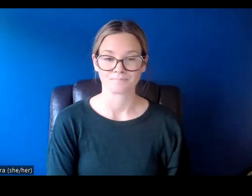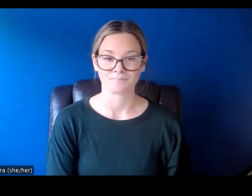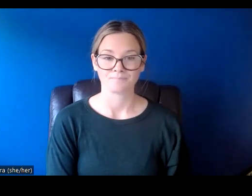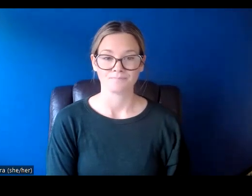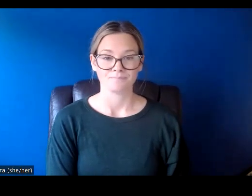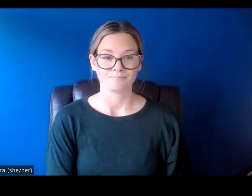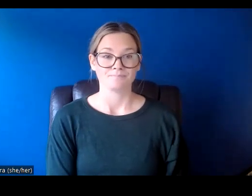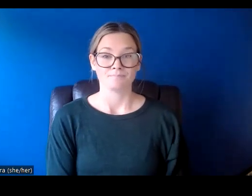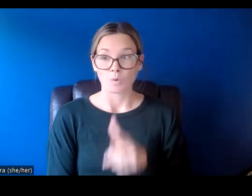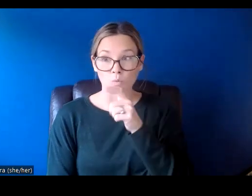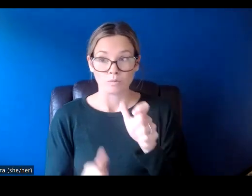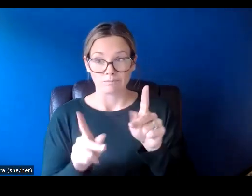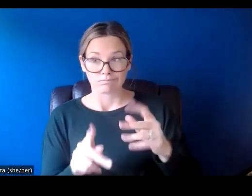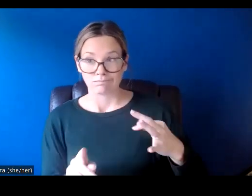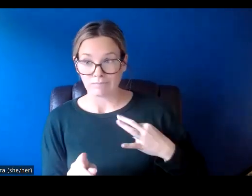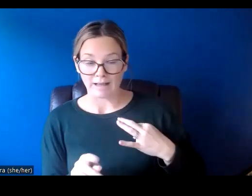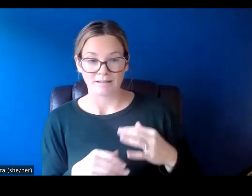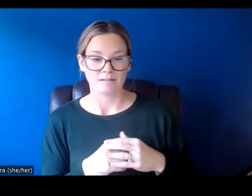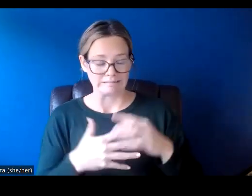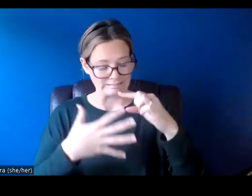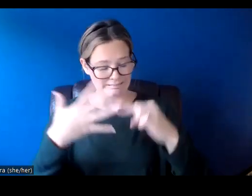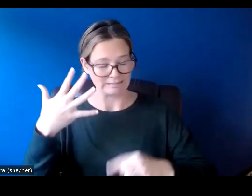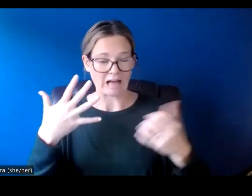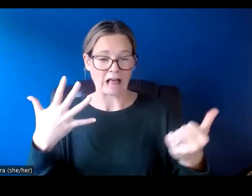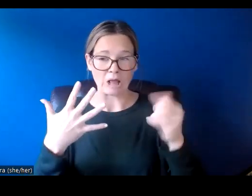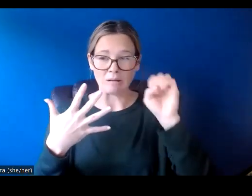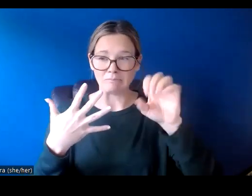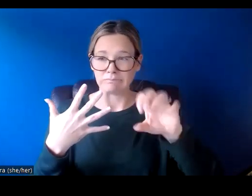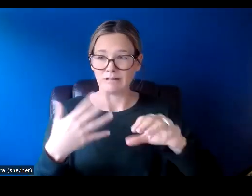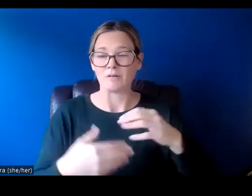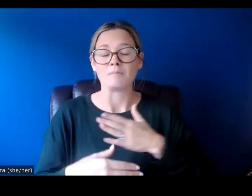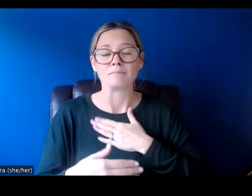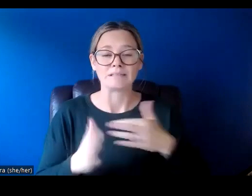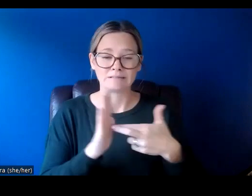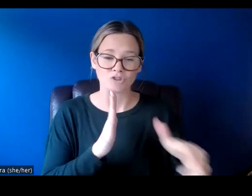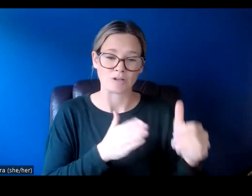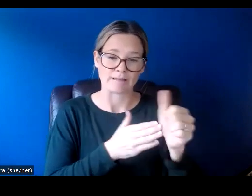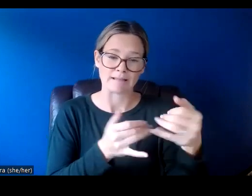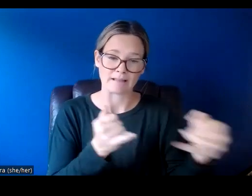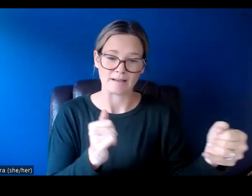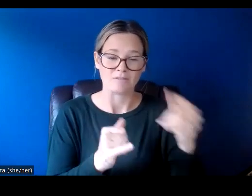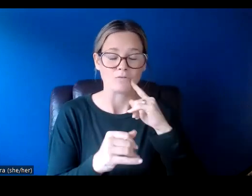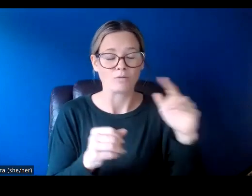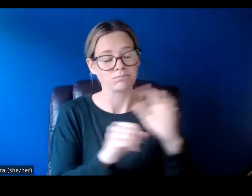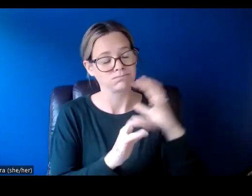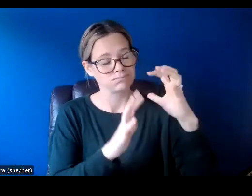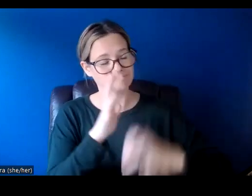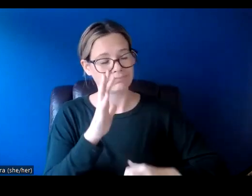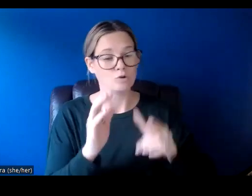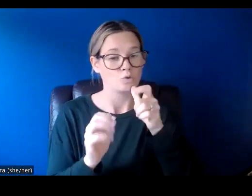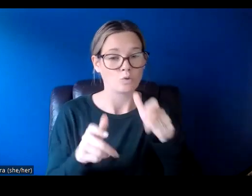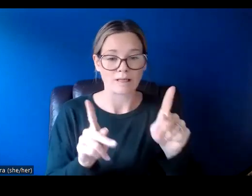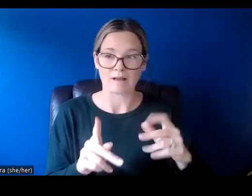Eligibility. There's a lot to go through here, so please refer to the guidelines for a complete review of eligibility.